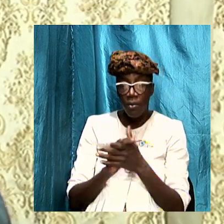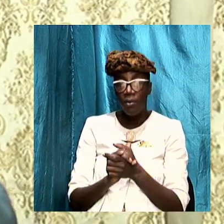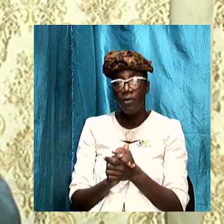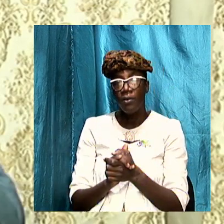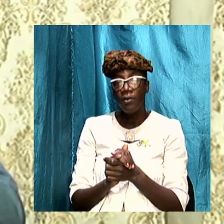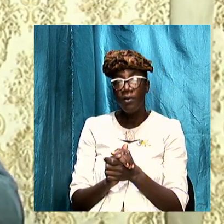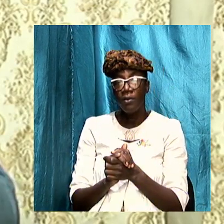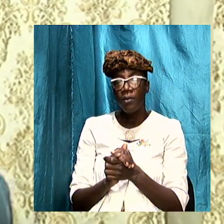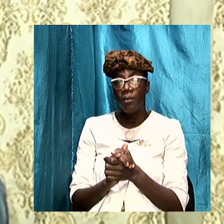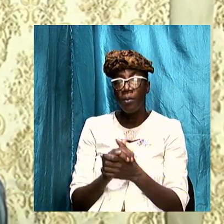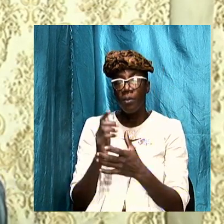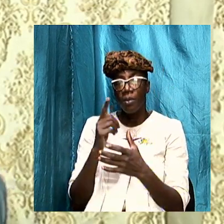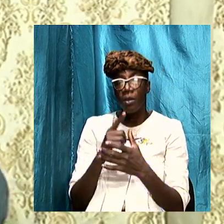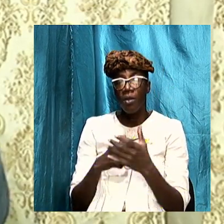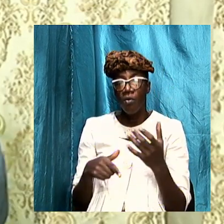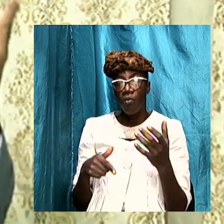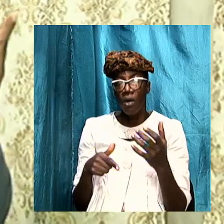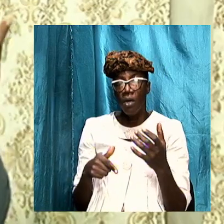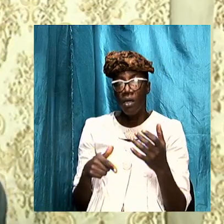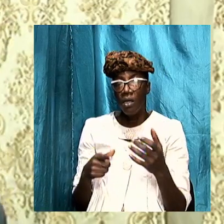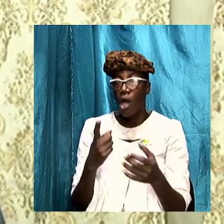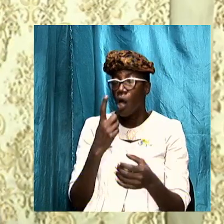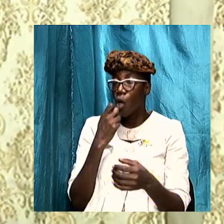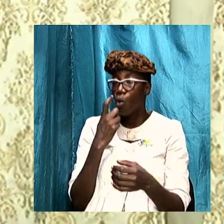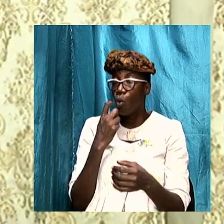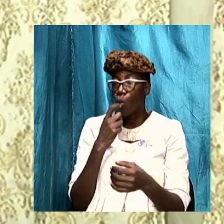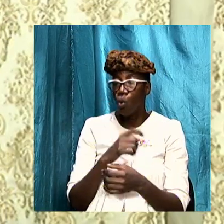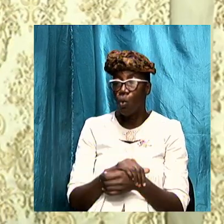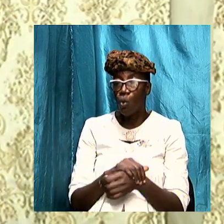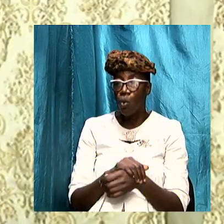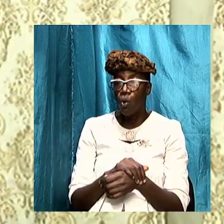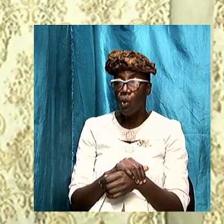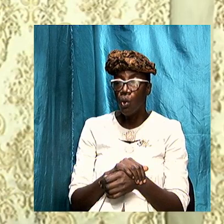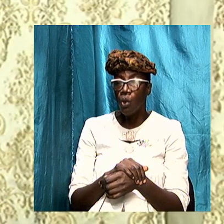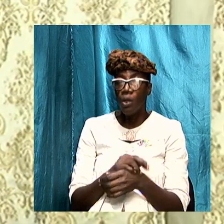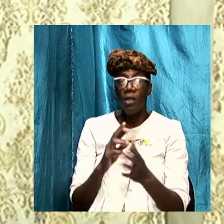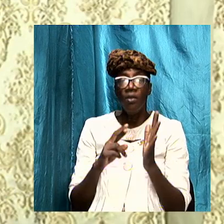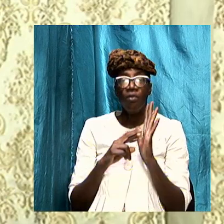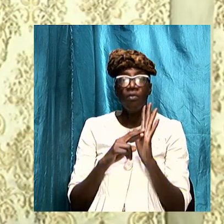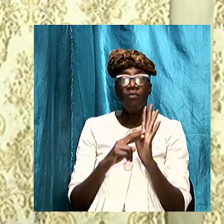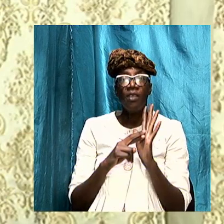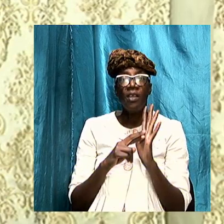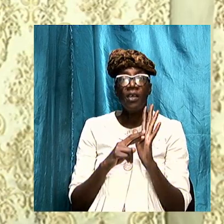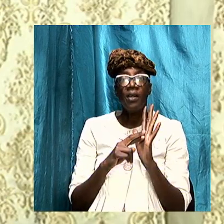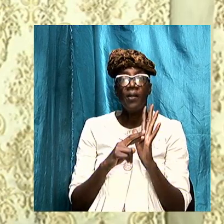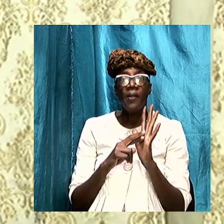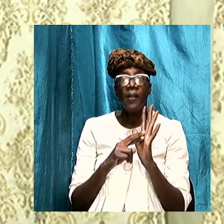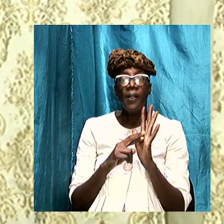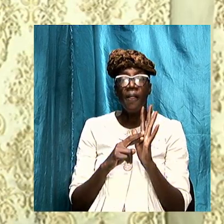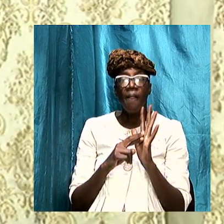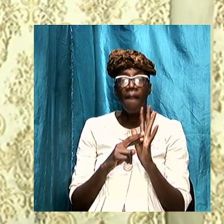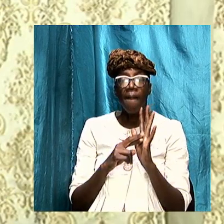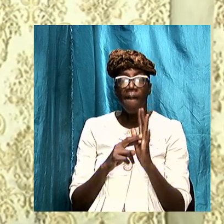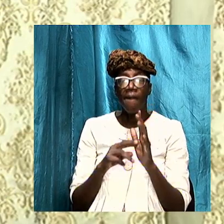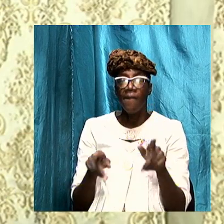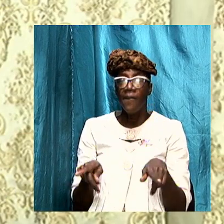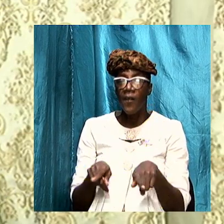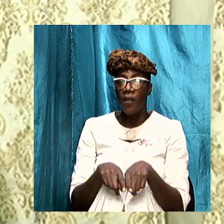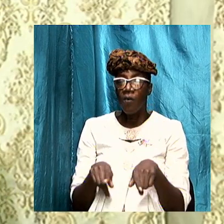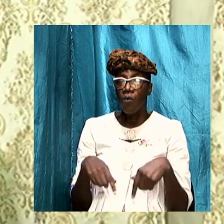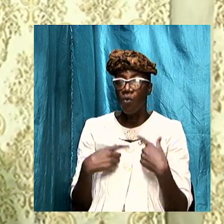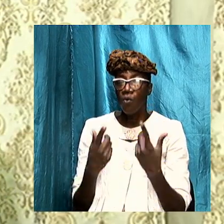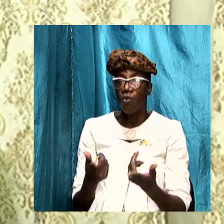as to what or who is being revealed and so as we go through